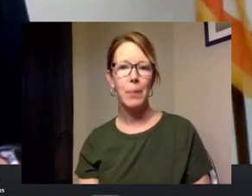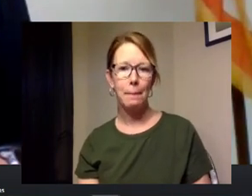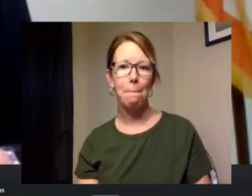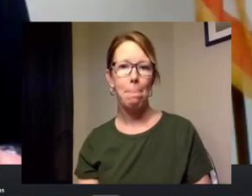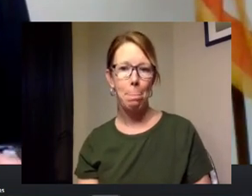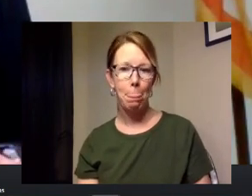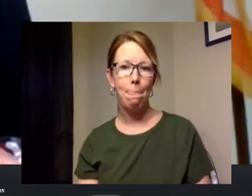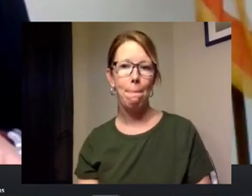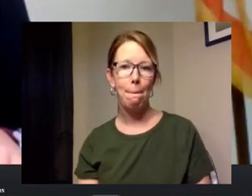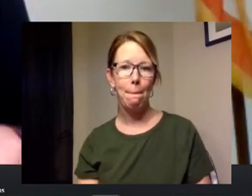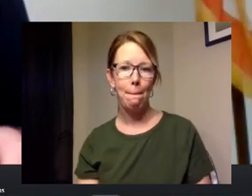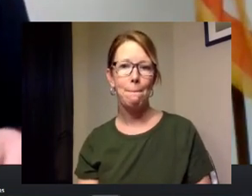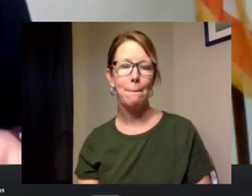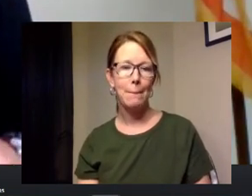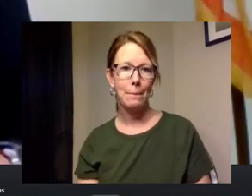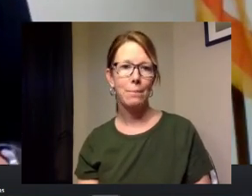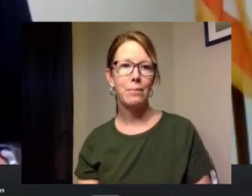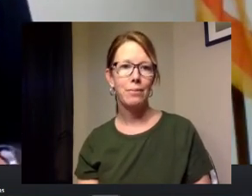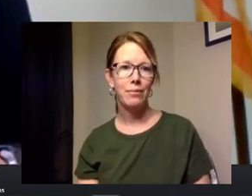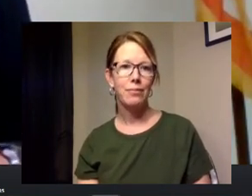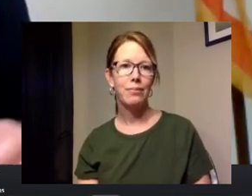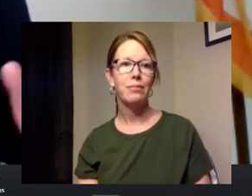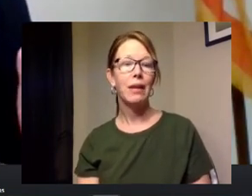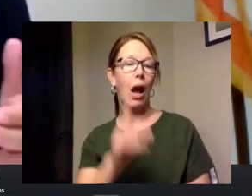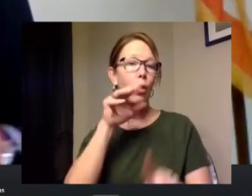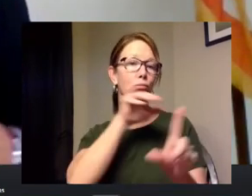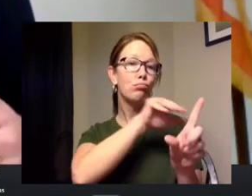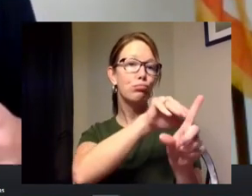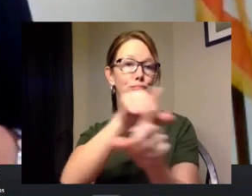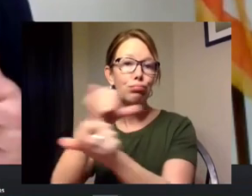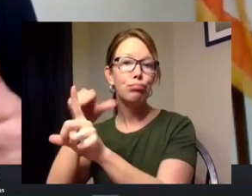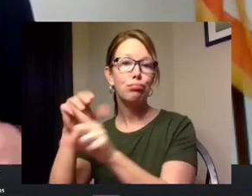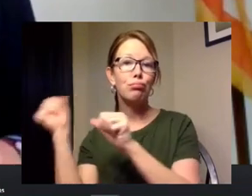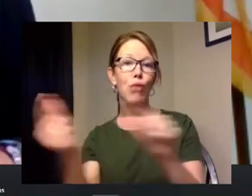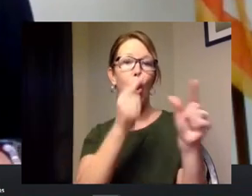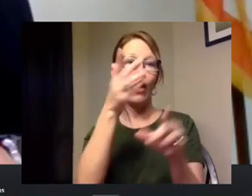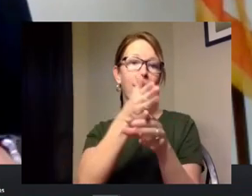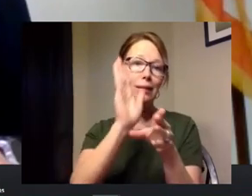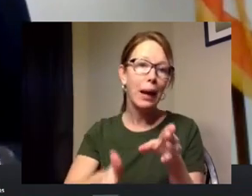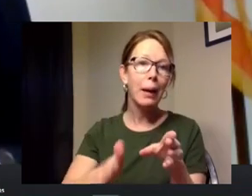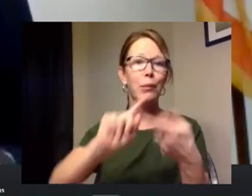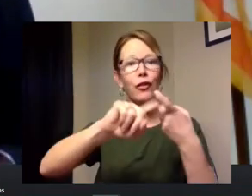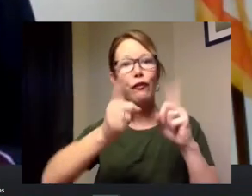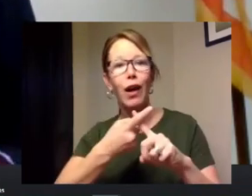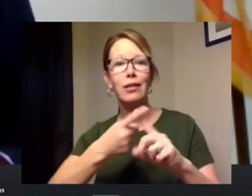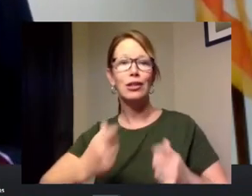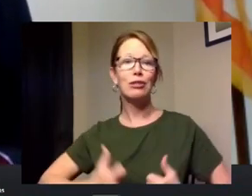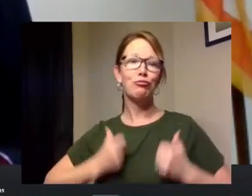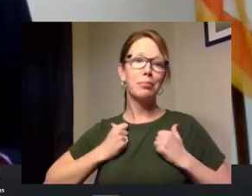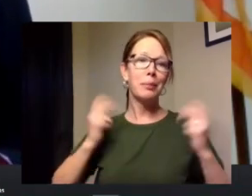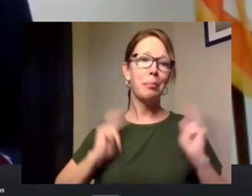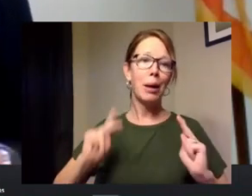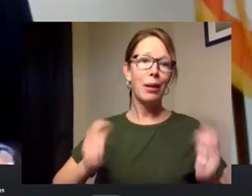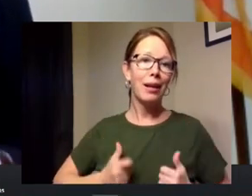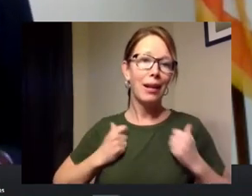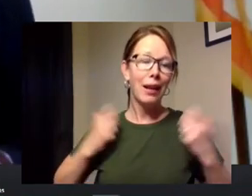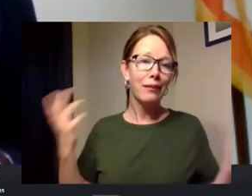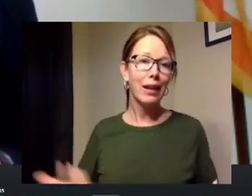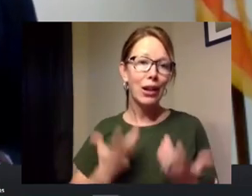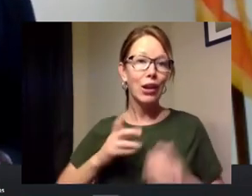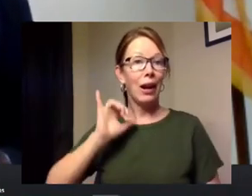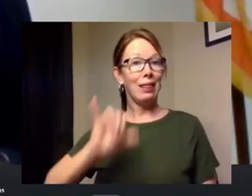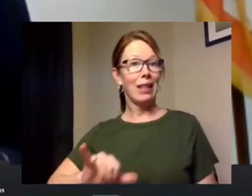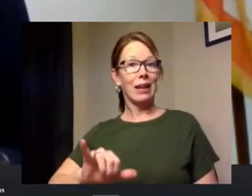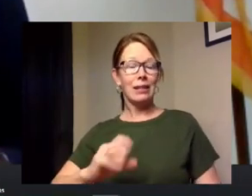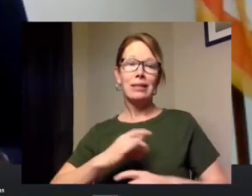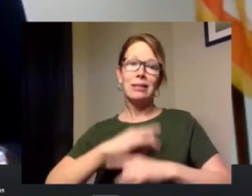virtual town hall i would remind all of our neighbors or friends or residents that this crisis is testing us